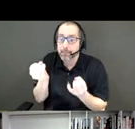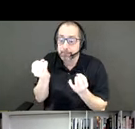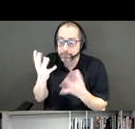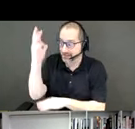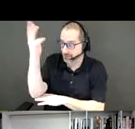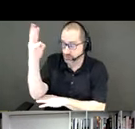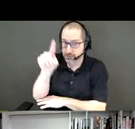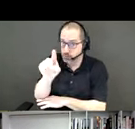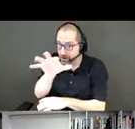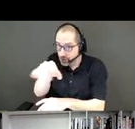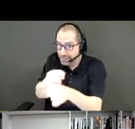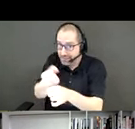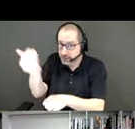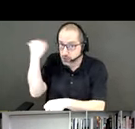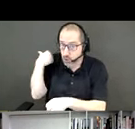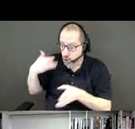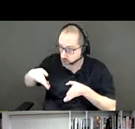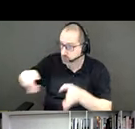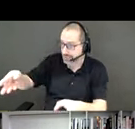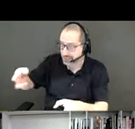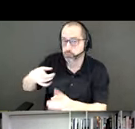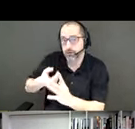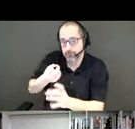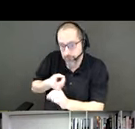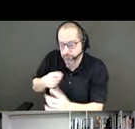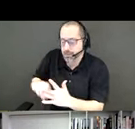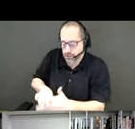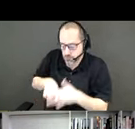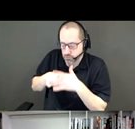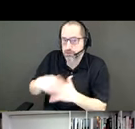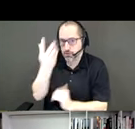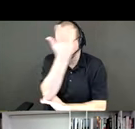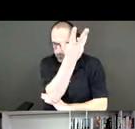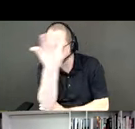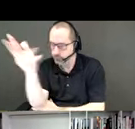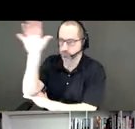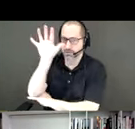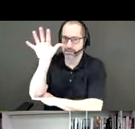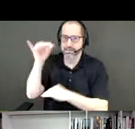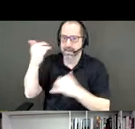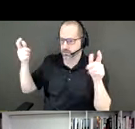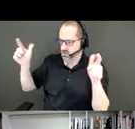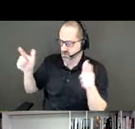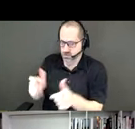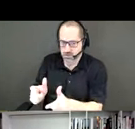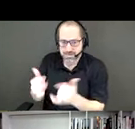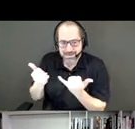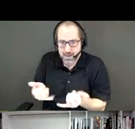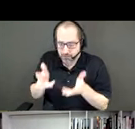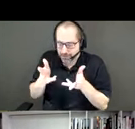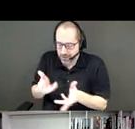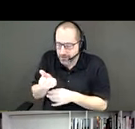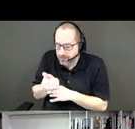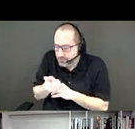a hundred years ago were from these original forests. Today, a select few ancient